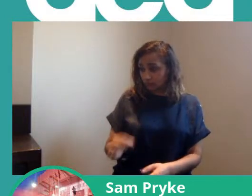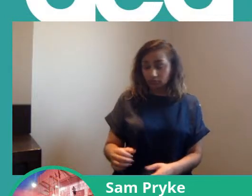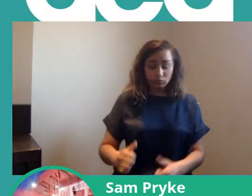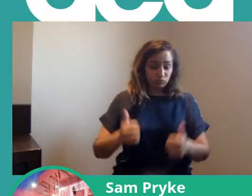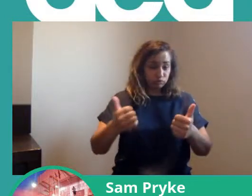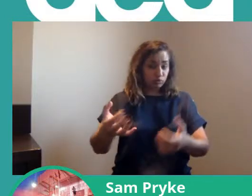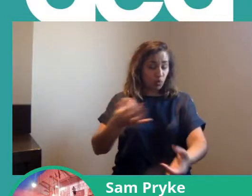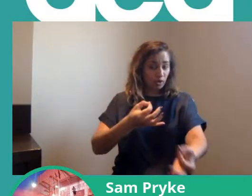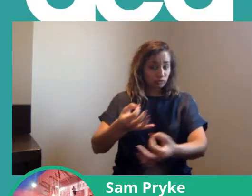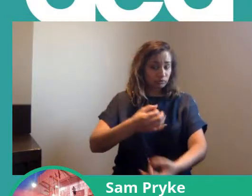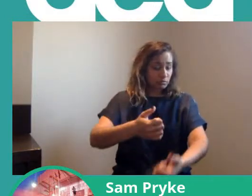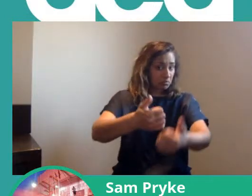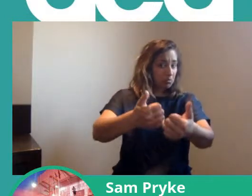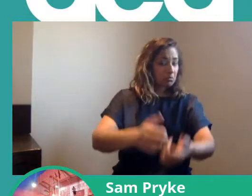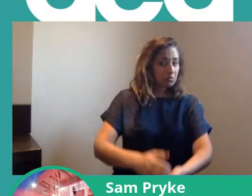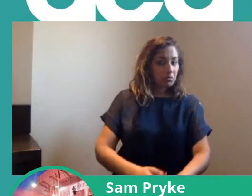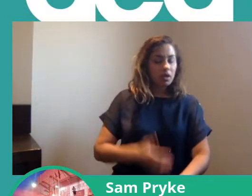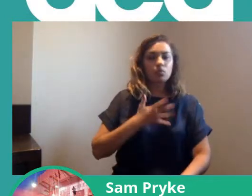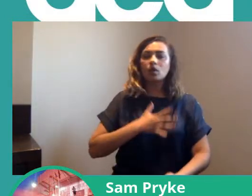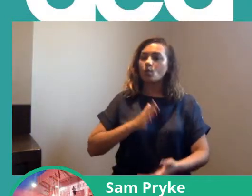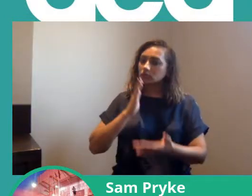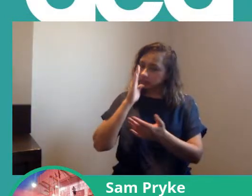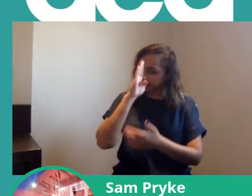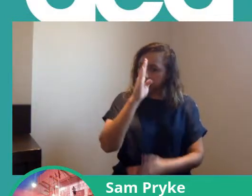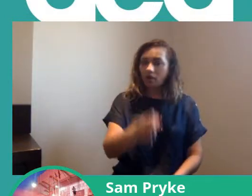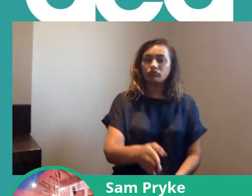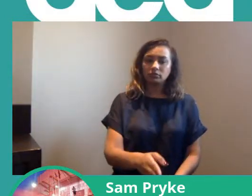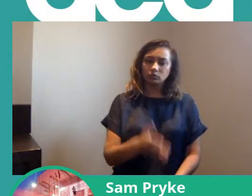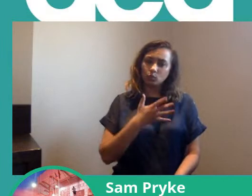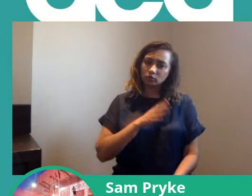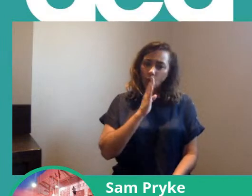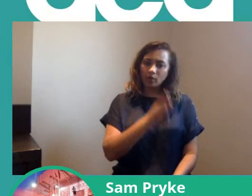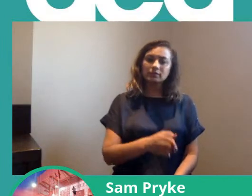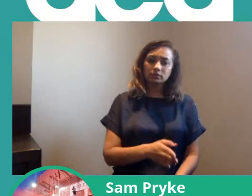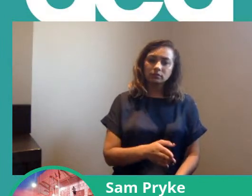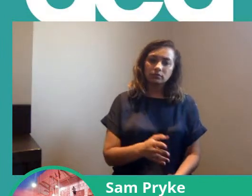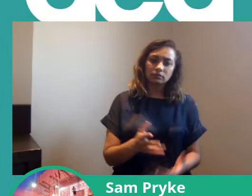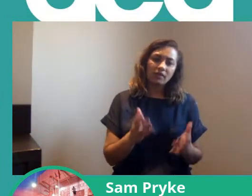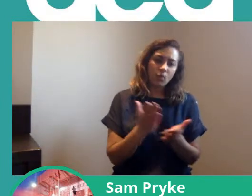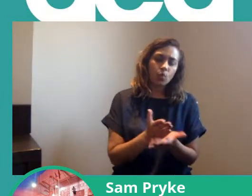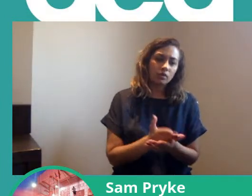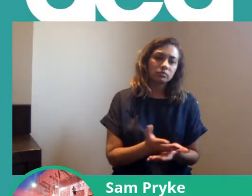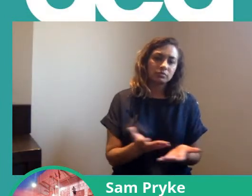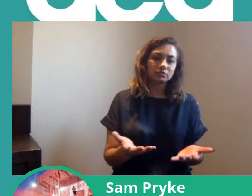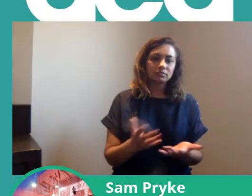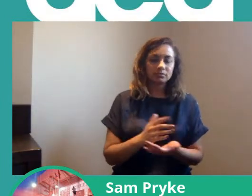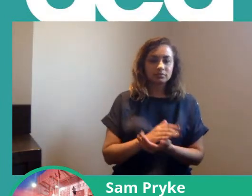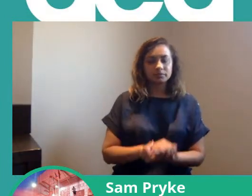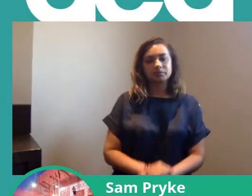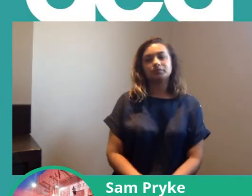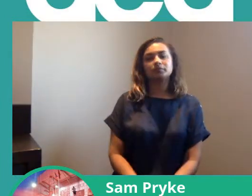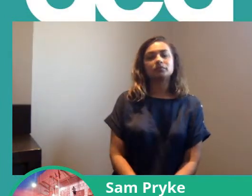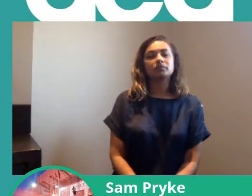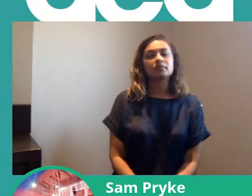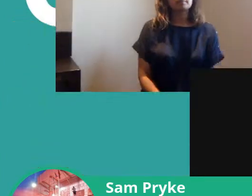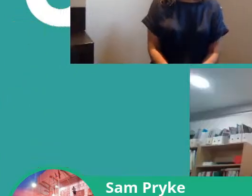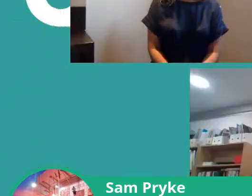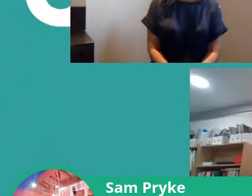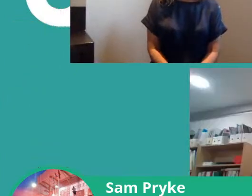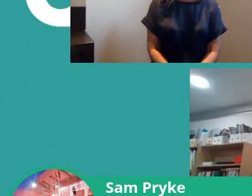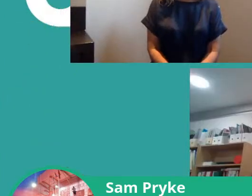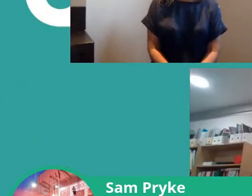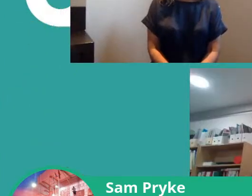great question and it's a it's you know we want to be straight with you as well as as well as selling how great it is and